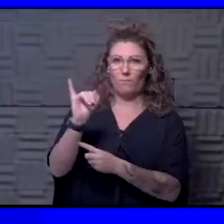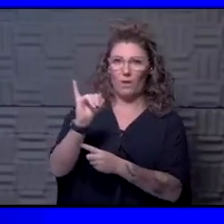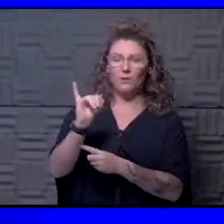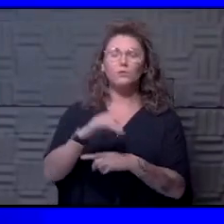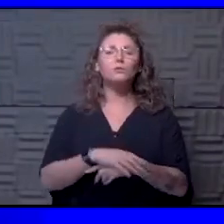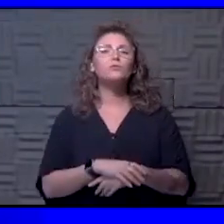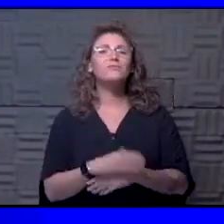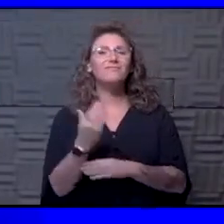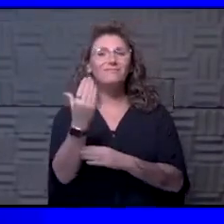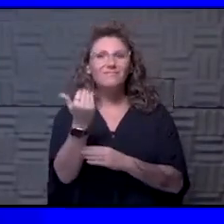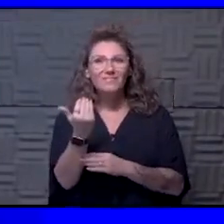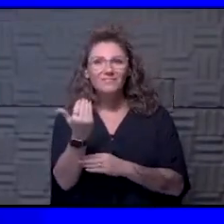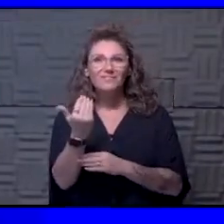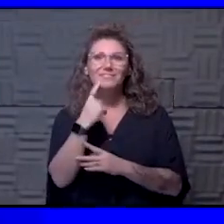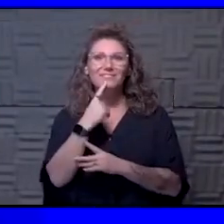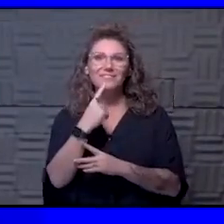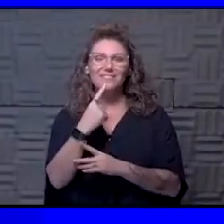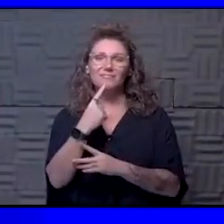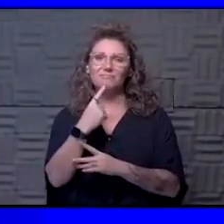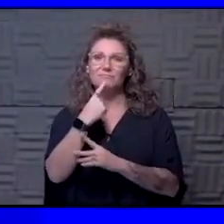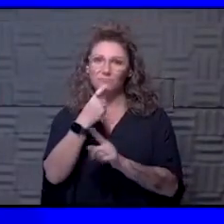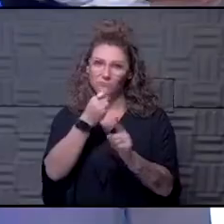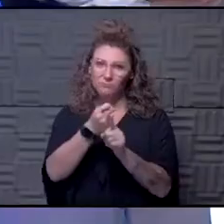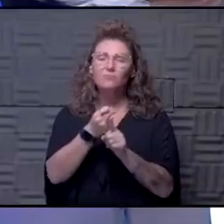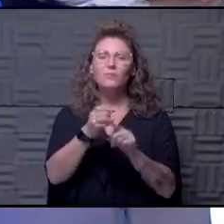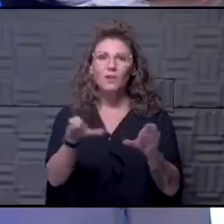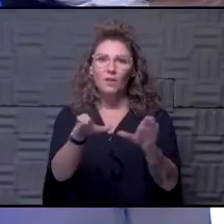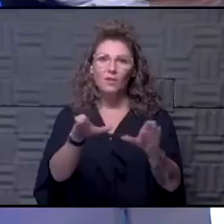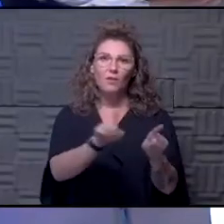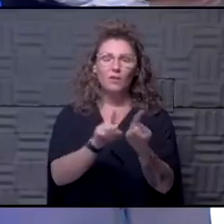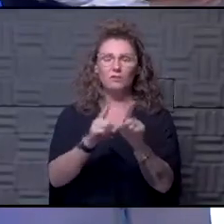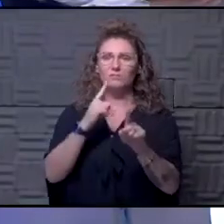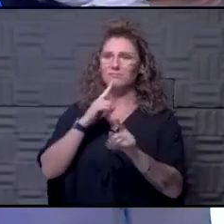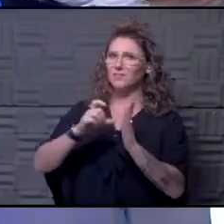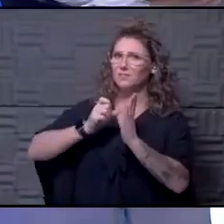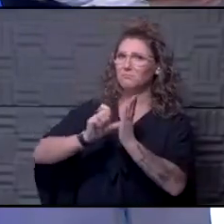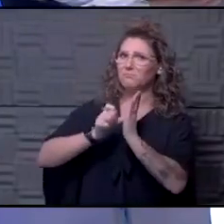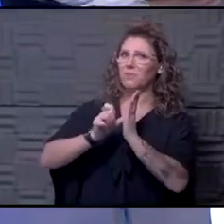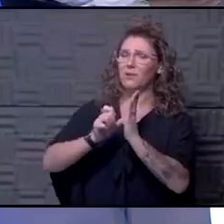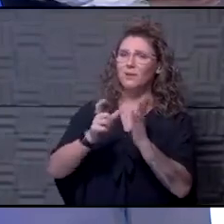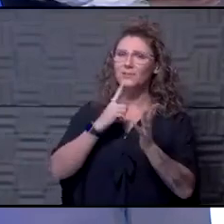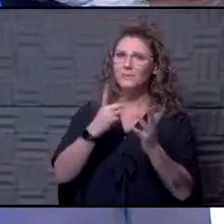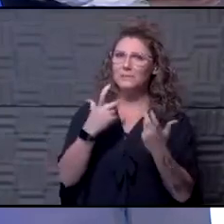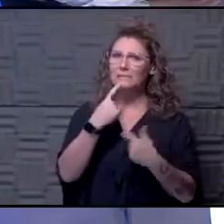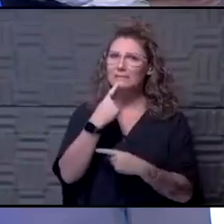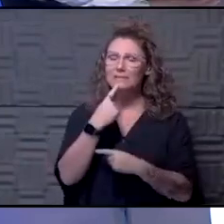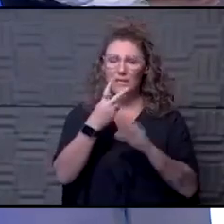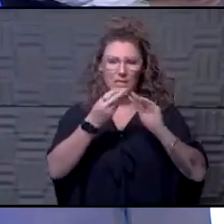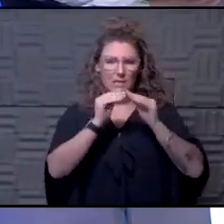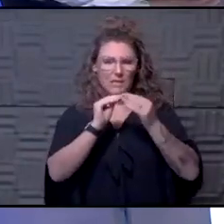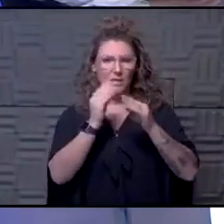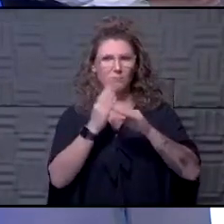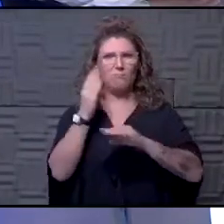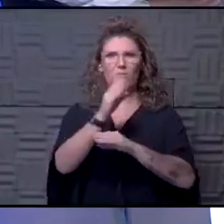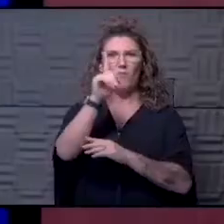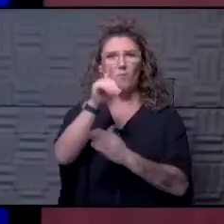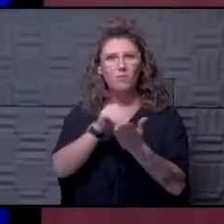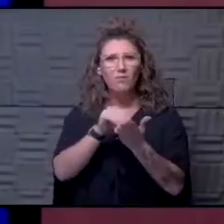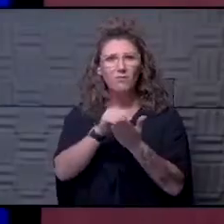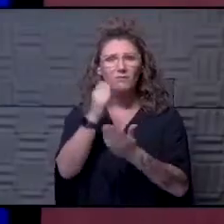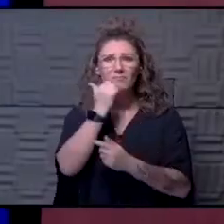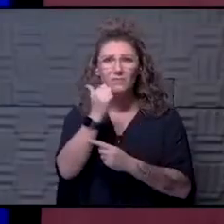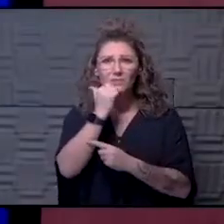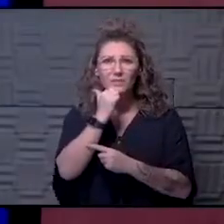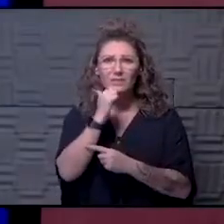hospital with 15 of those being active as well. You know, I just got to say I'm impressed that as we see the numbers going over a thousand per day again in